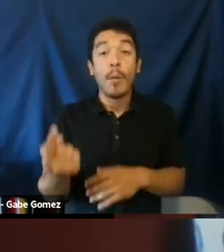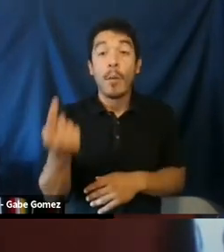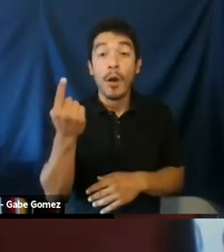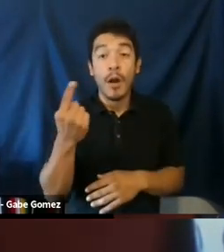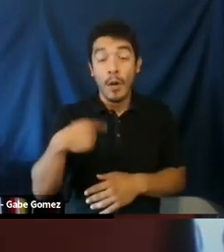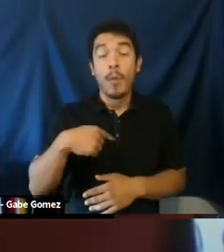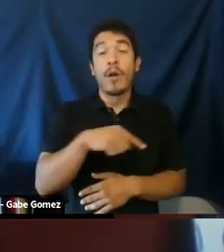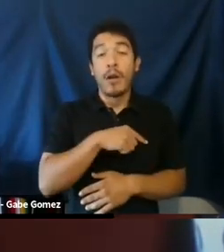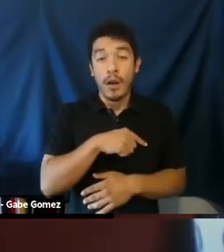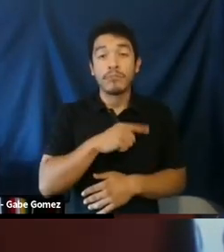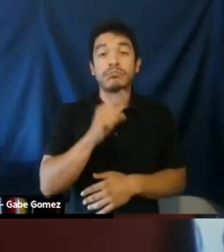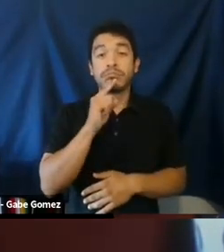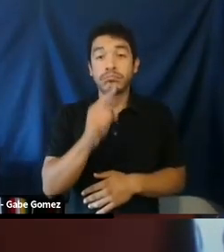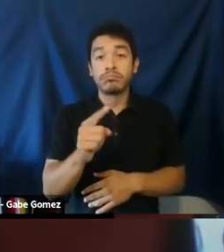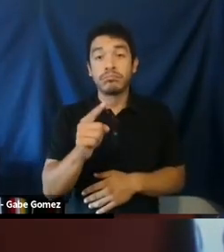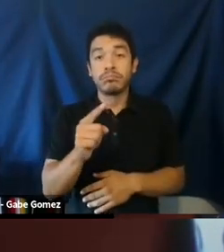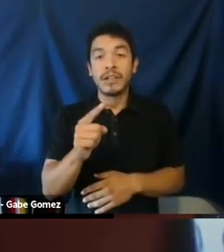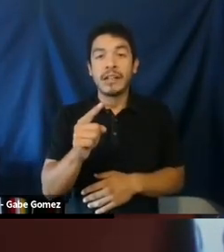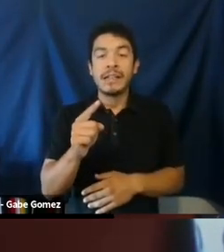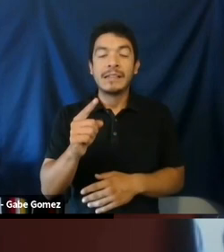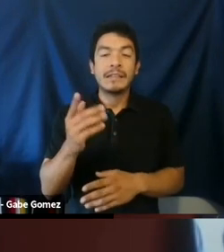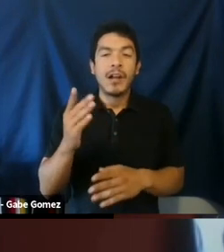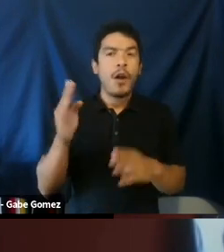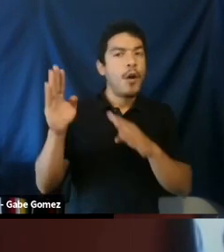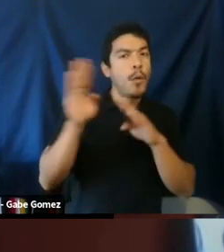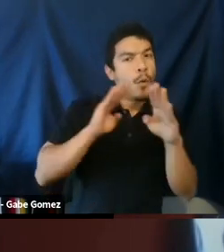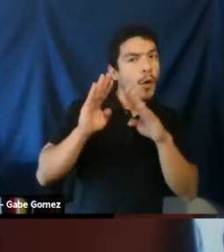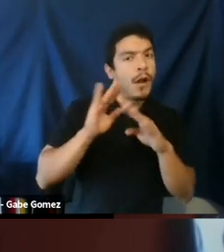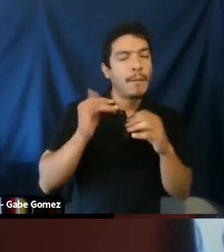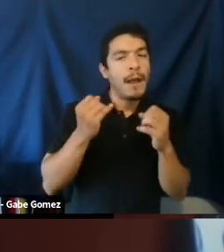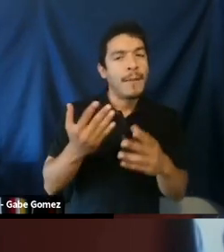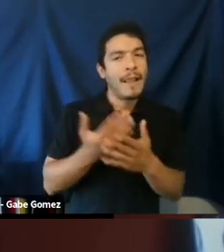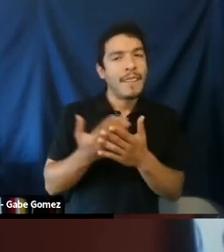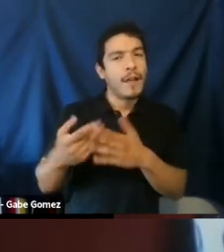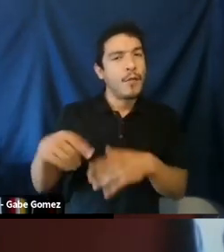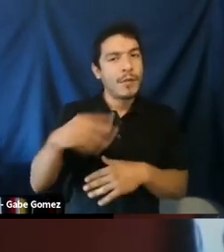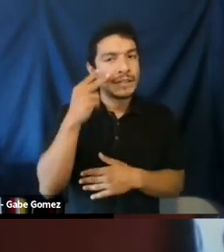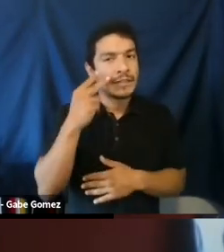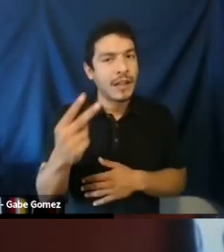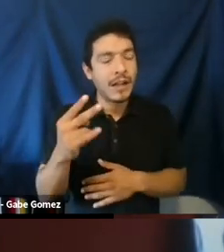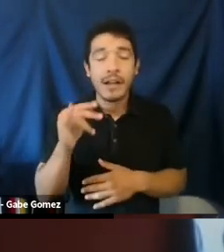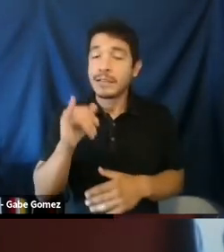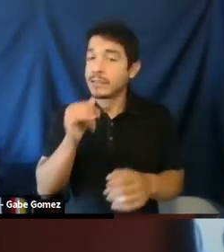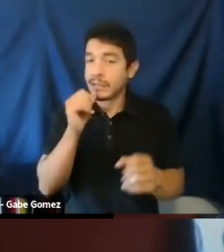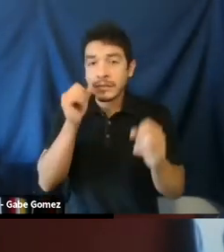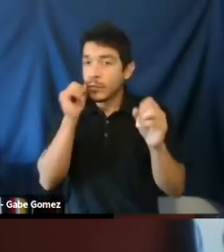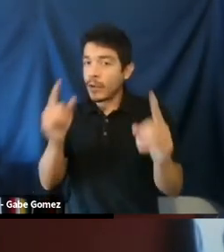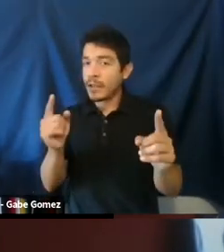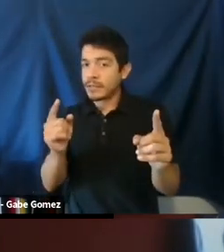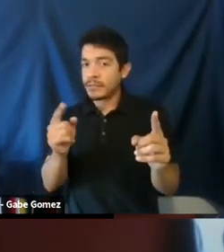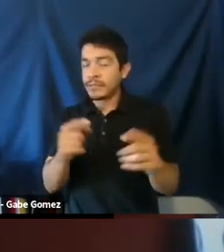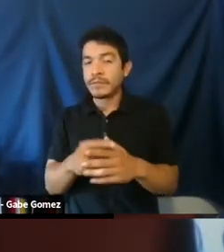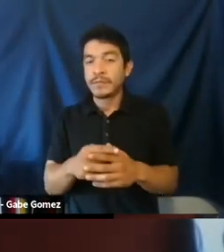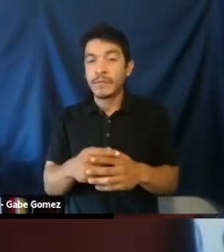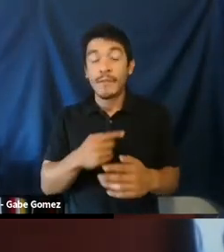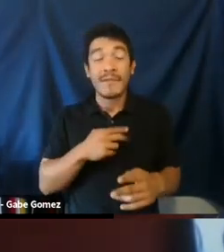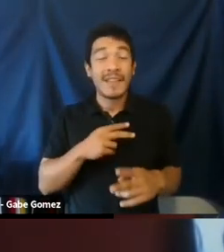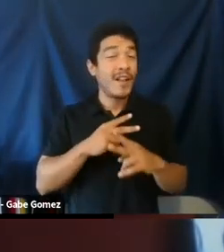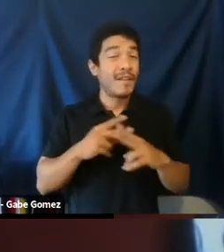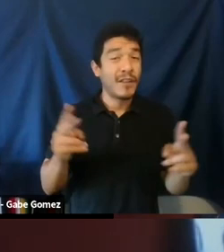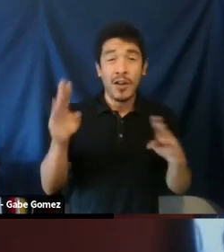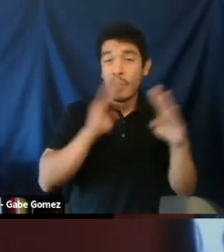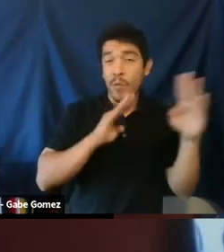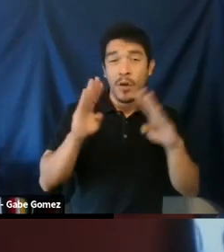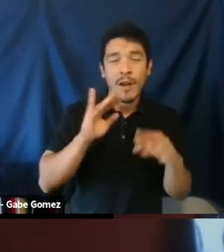us, but I do think it is, we want to say two things. One, we were, we are, and we're disturbed by many things that we saw, which is not